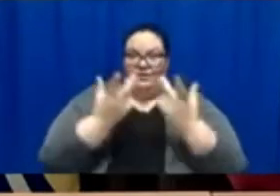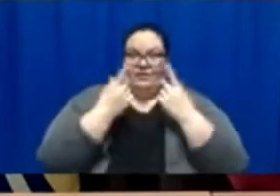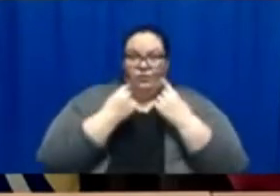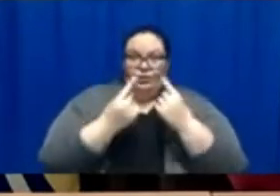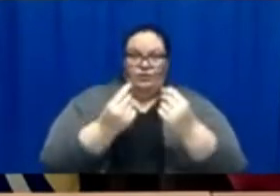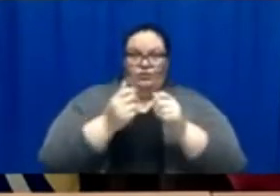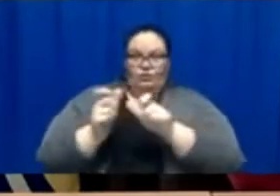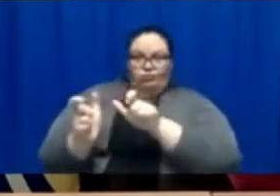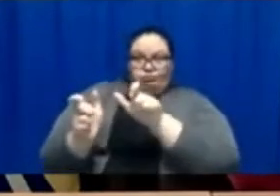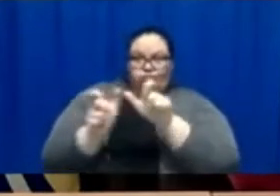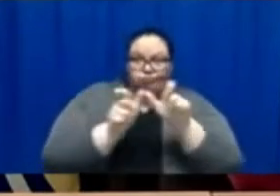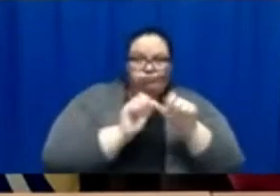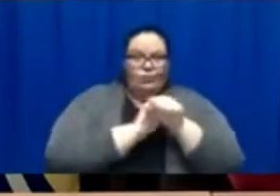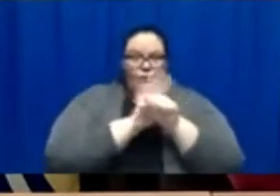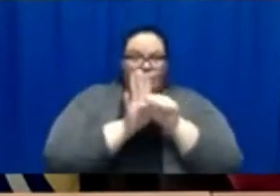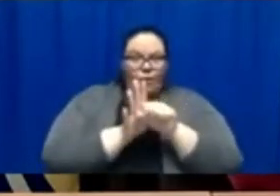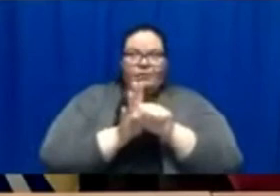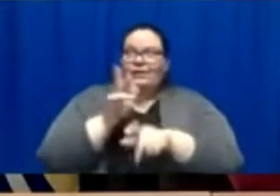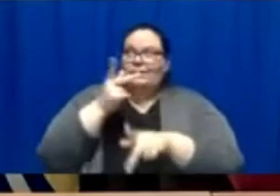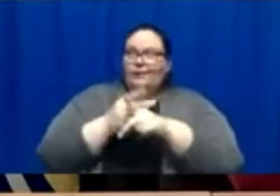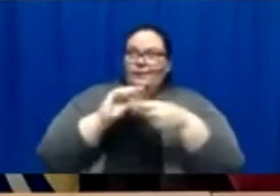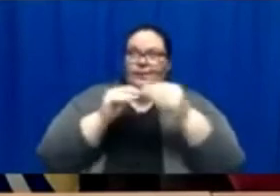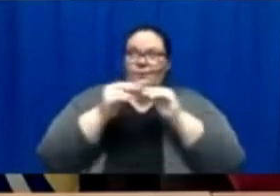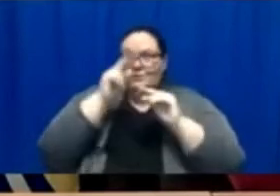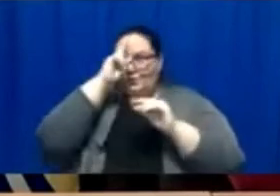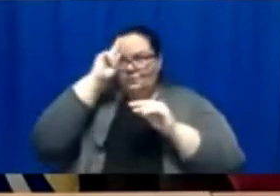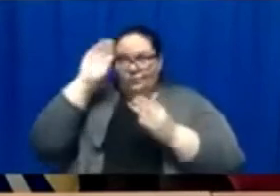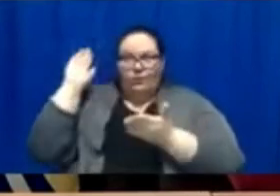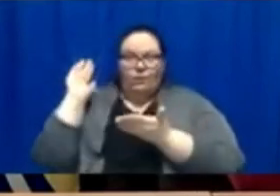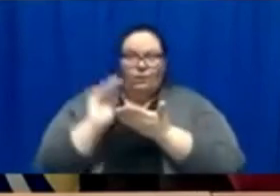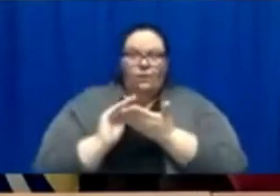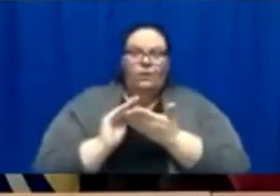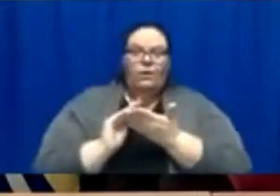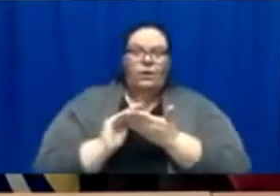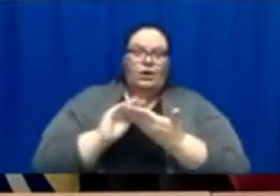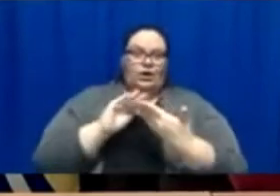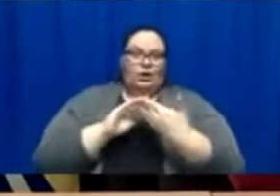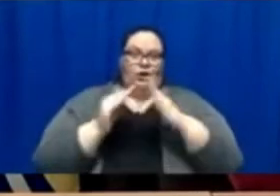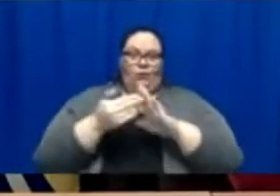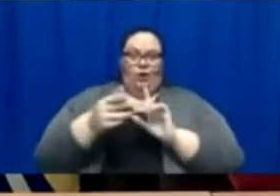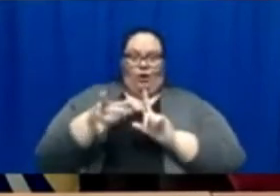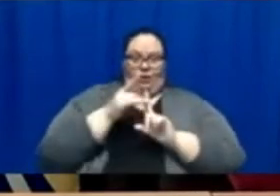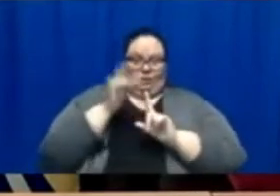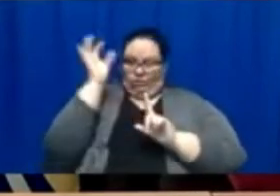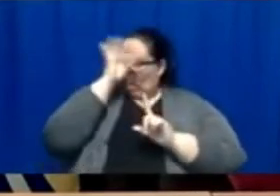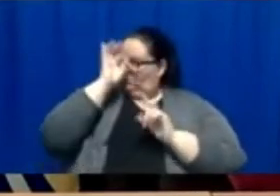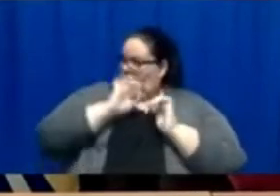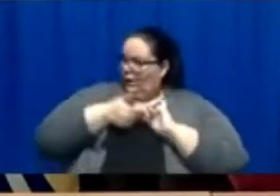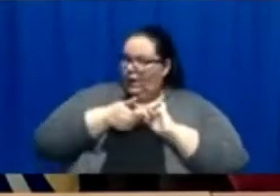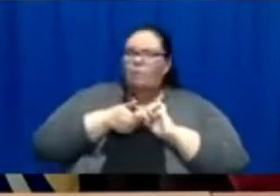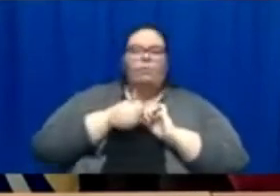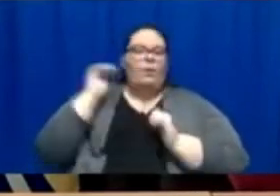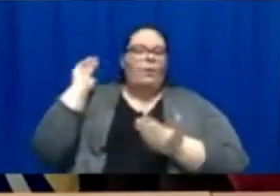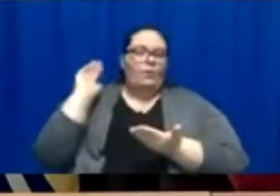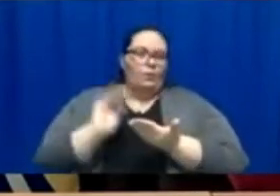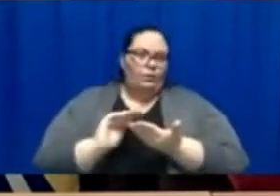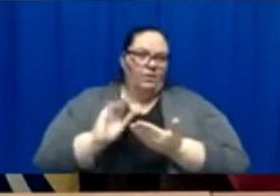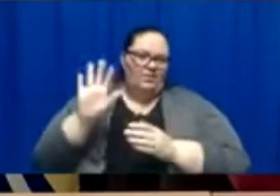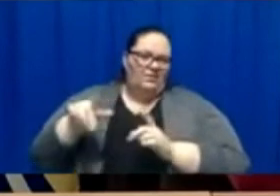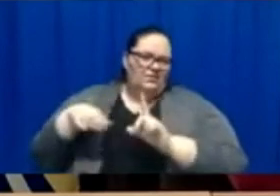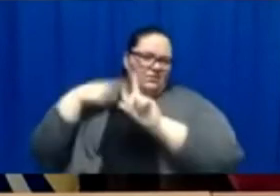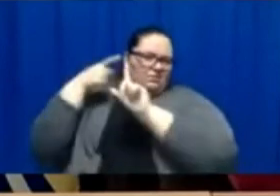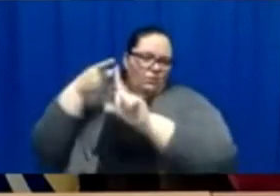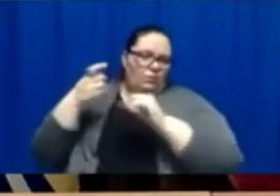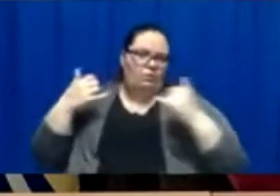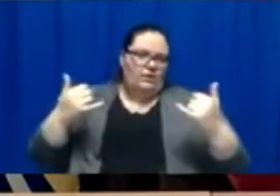respect to trying to keep hospitalizations low, community cases low, that is the purpose of what's happening right